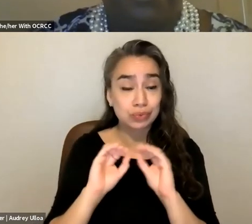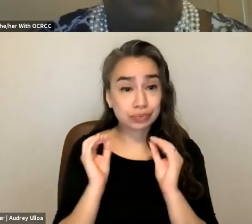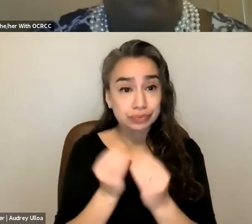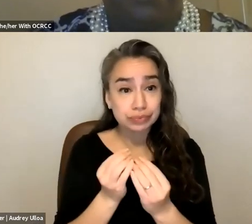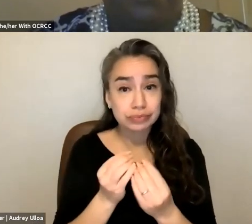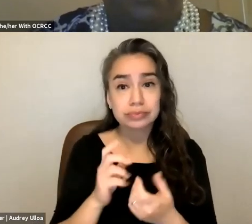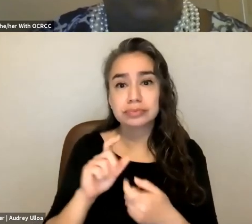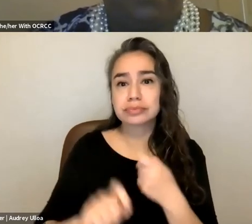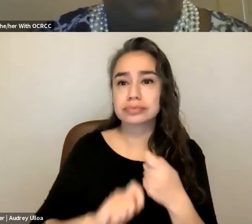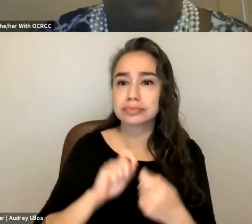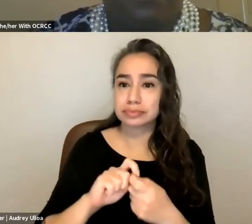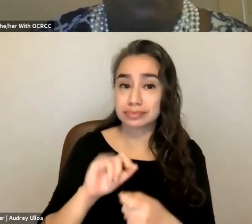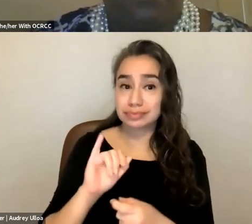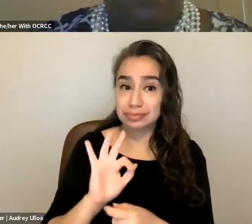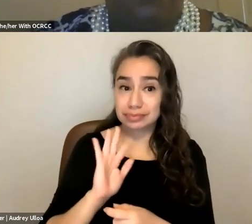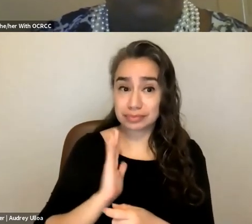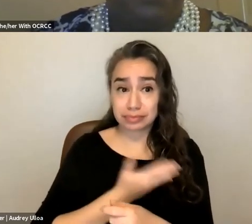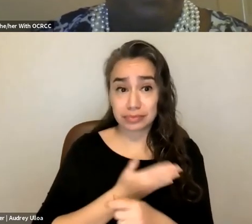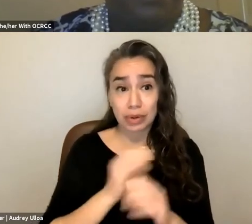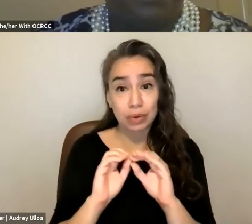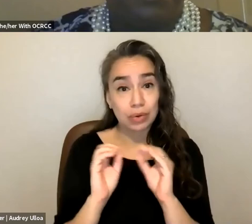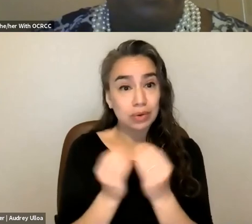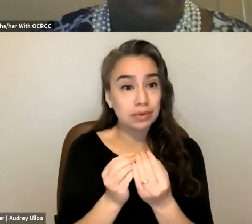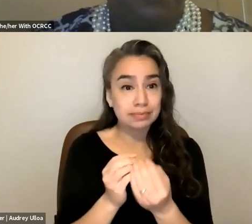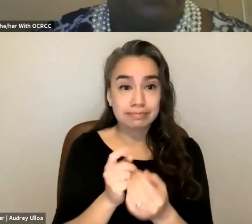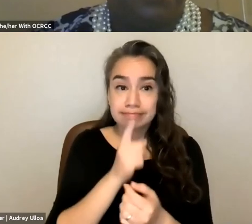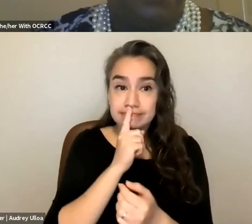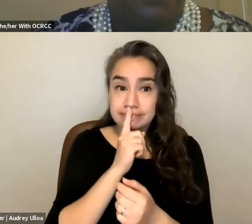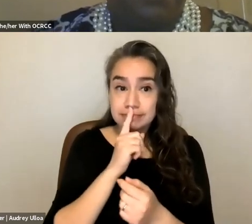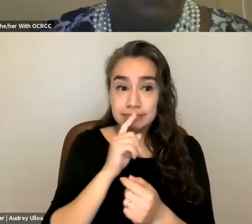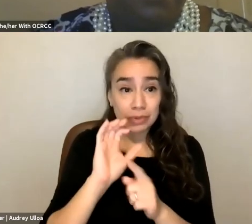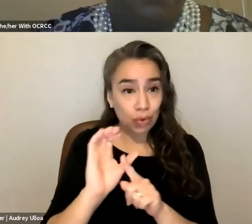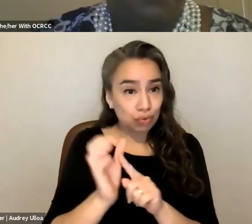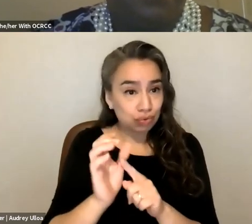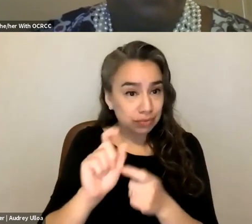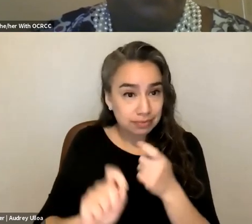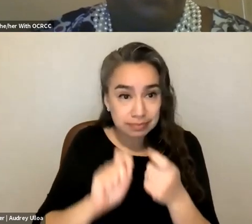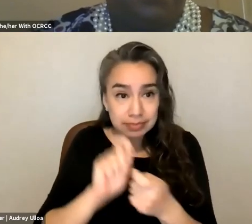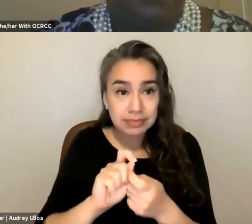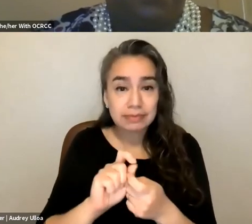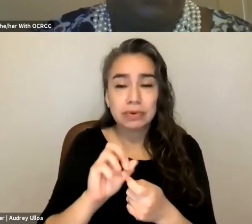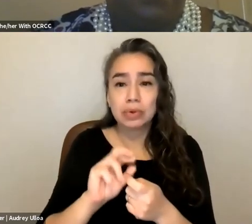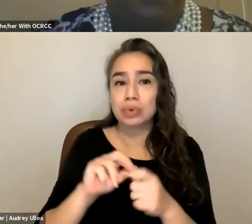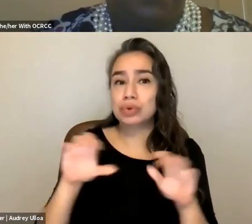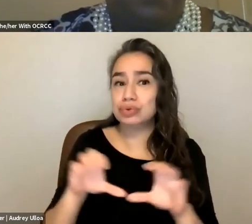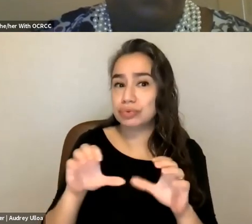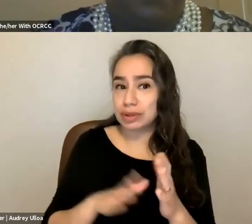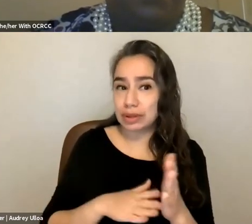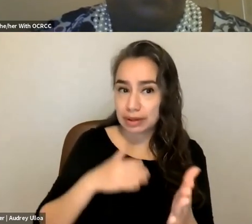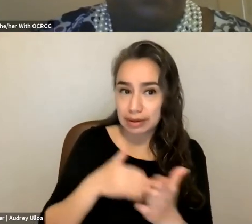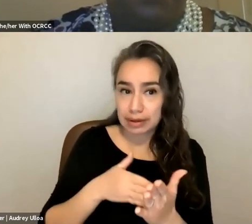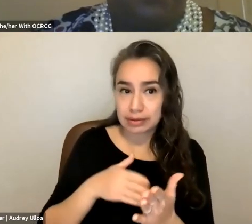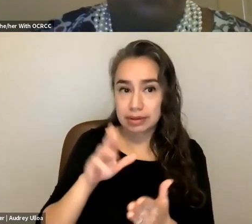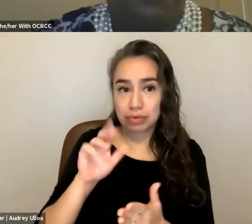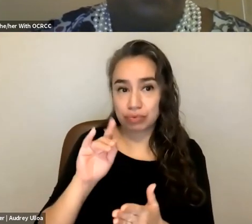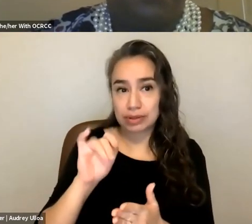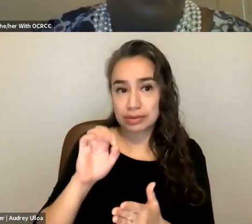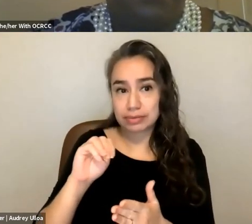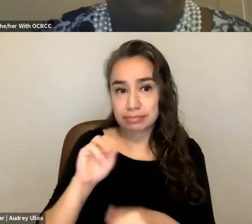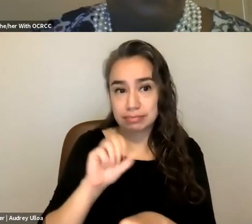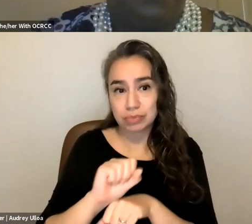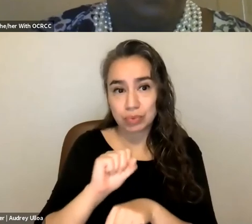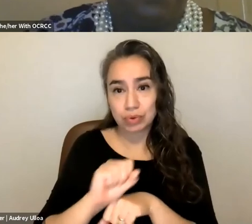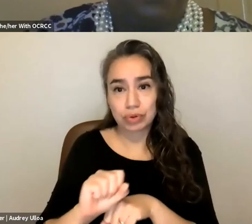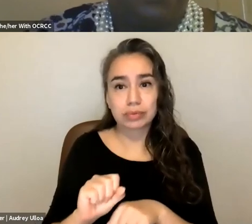if our organizations are not you know culturally specific or um doing anti-racism work so the things that i do to